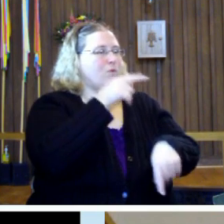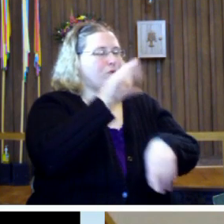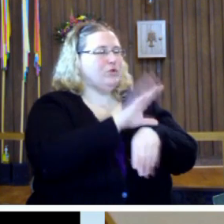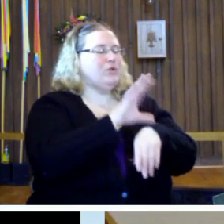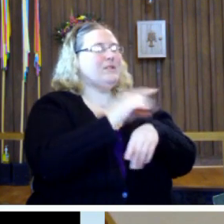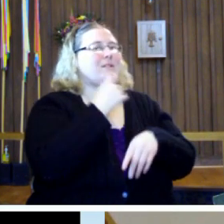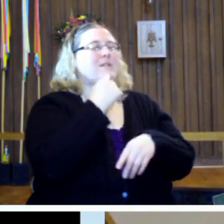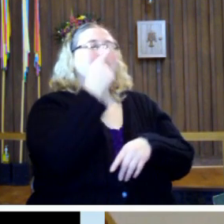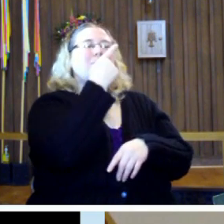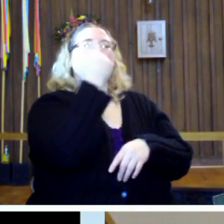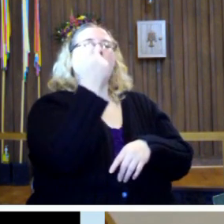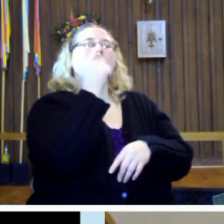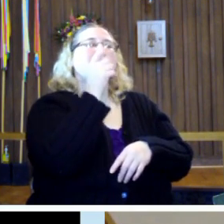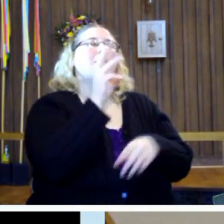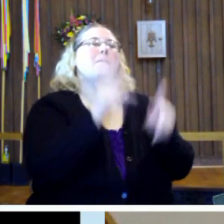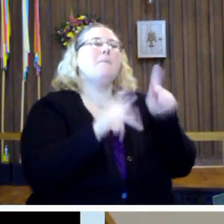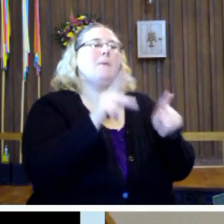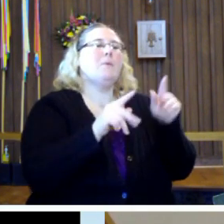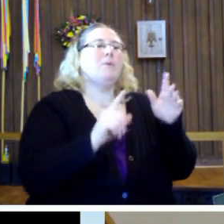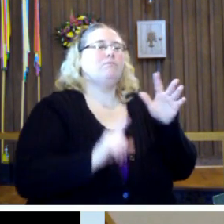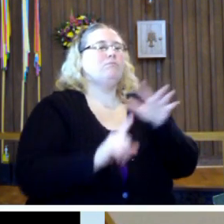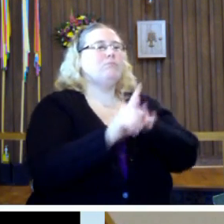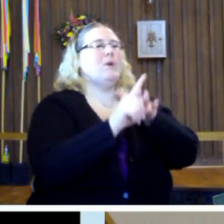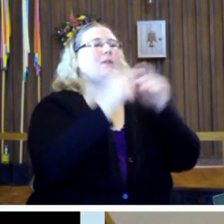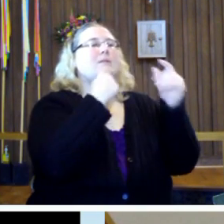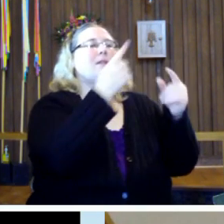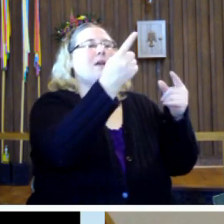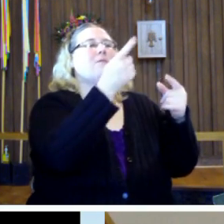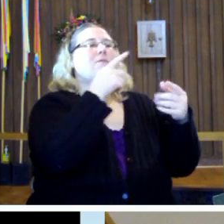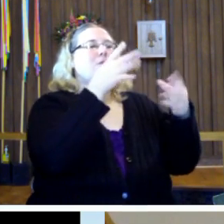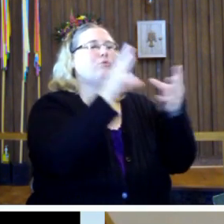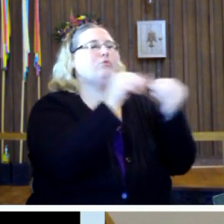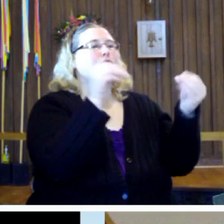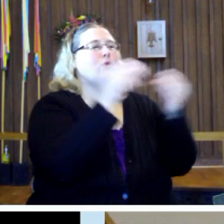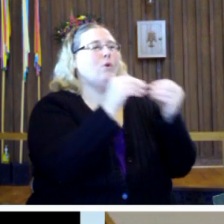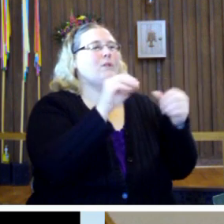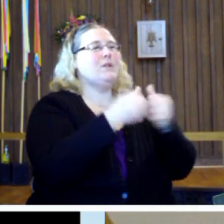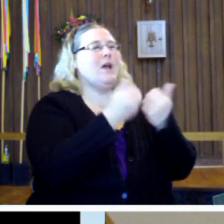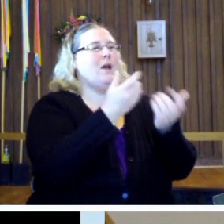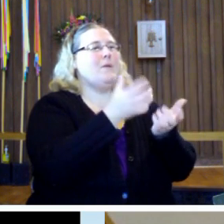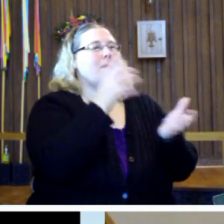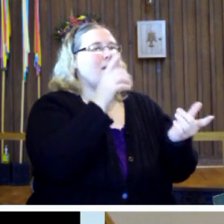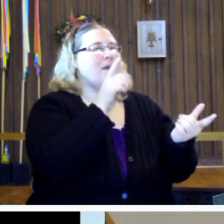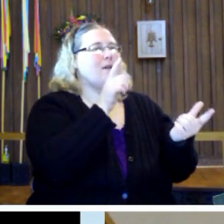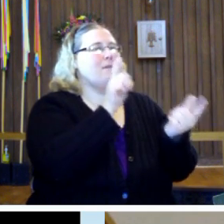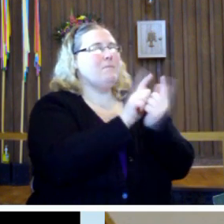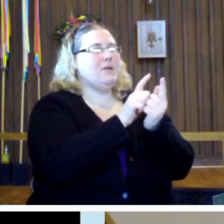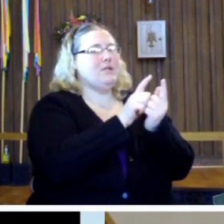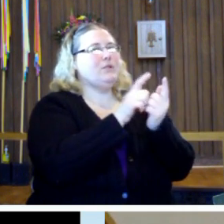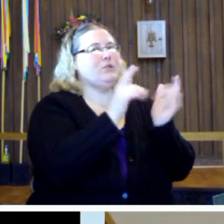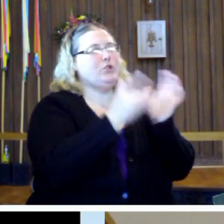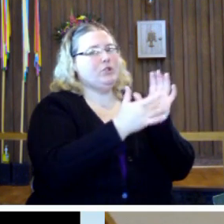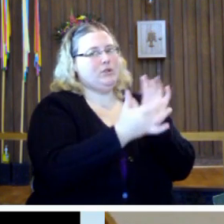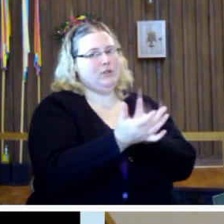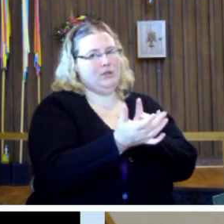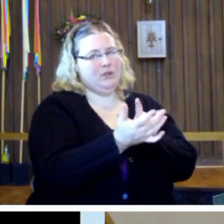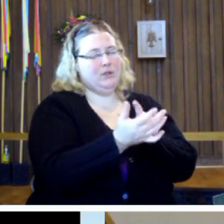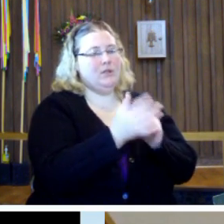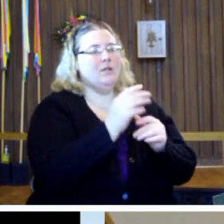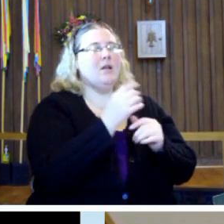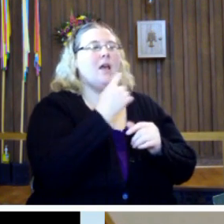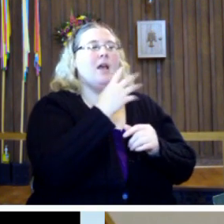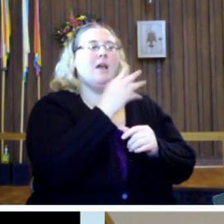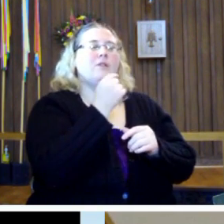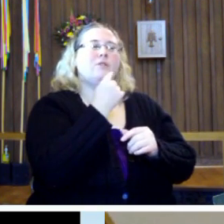And she said, it's because people get up and tell their stories of how they meet Jesus. And she